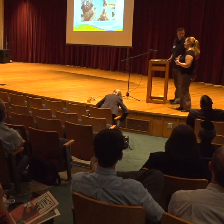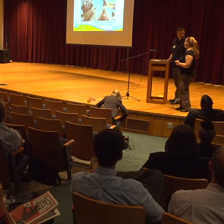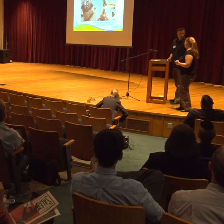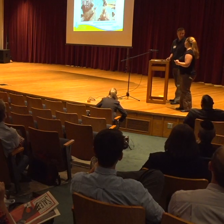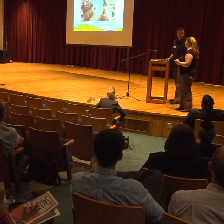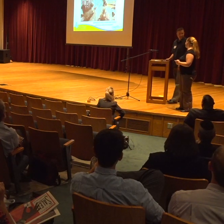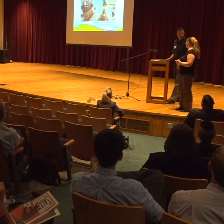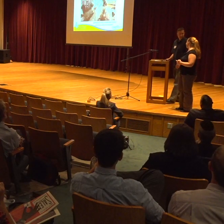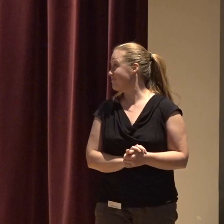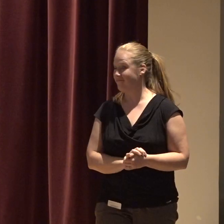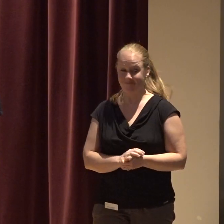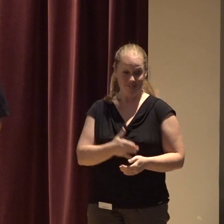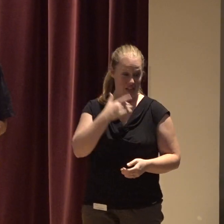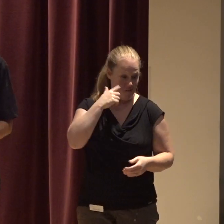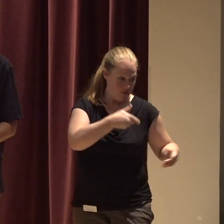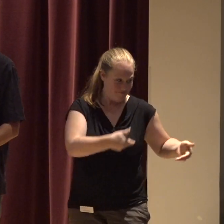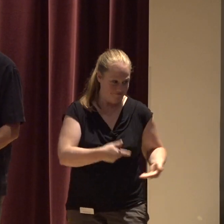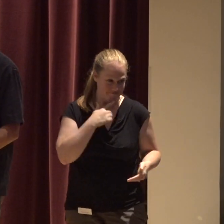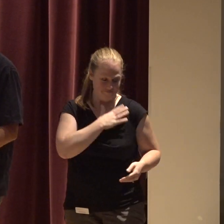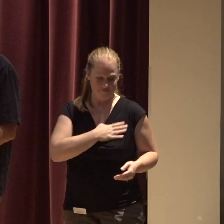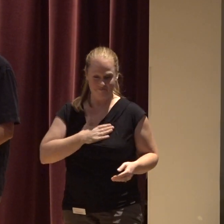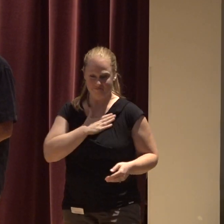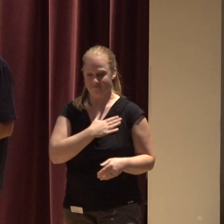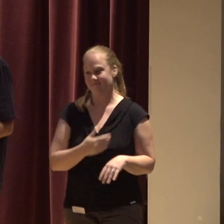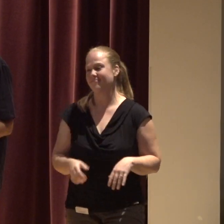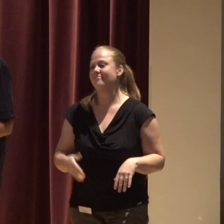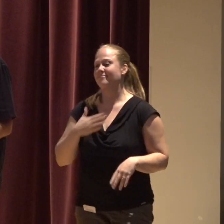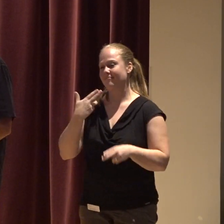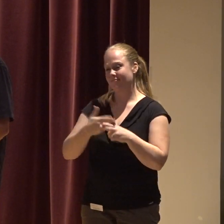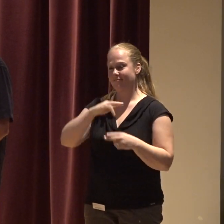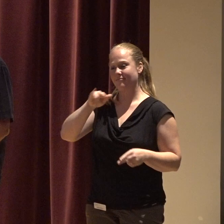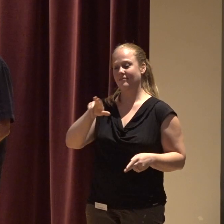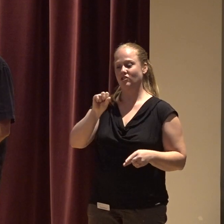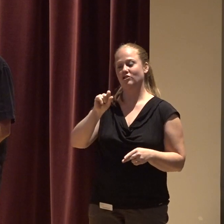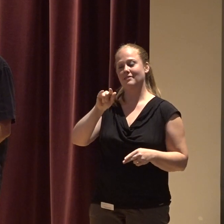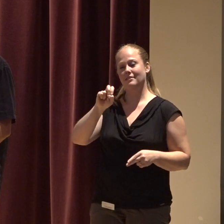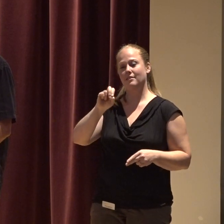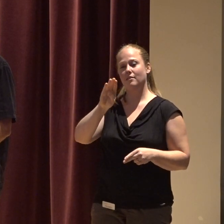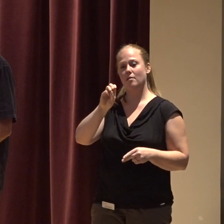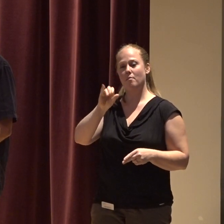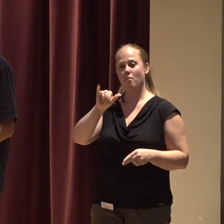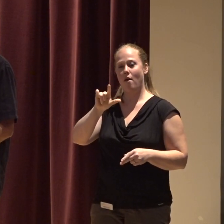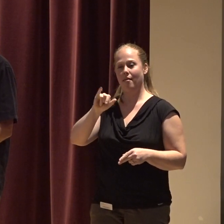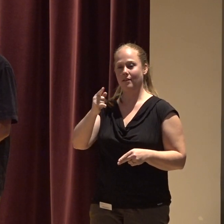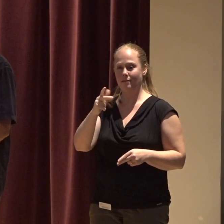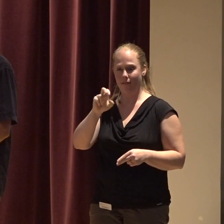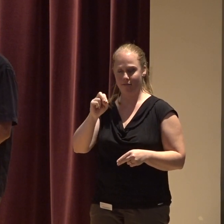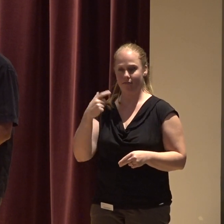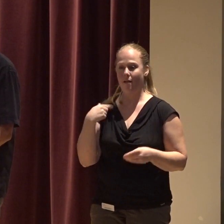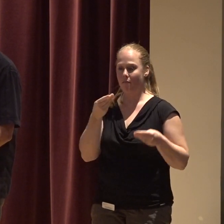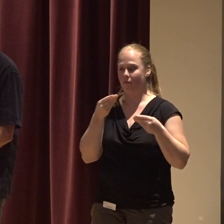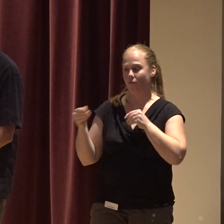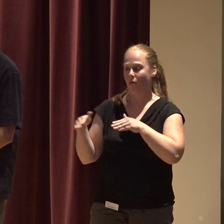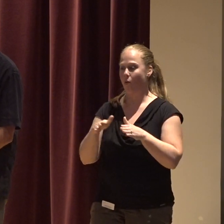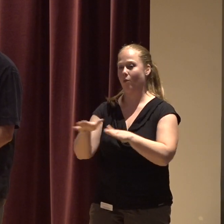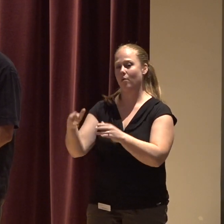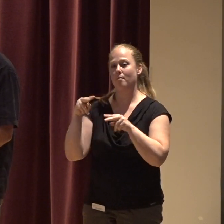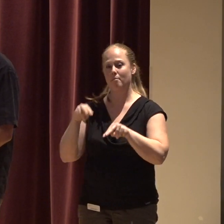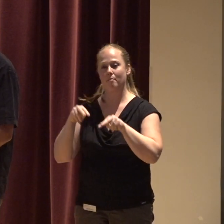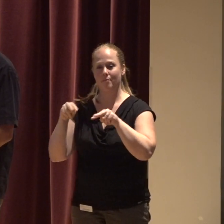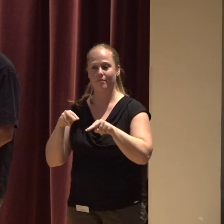Thanks for the introduction, I appreciate that My name is Justin Bollington, Flow Monitoring Analyst for the City of Salem